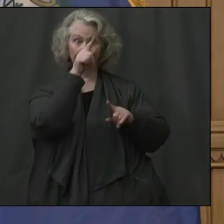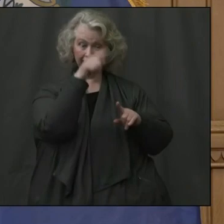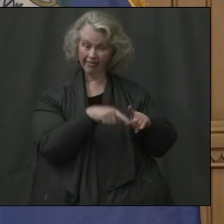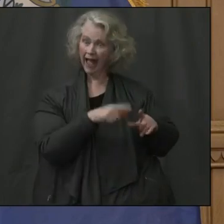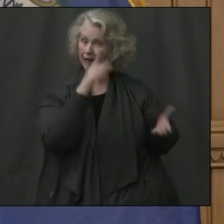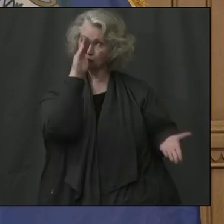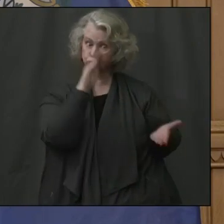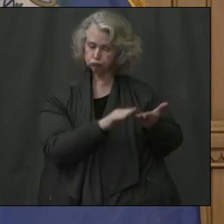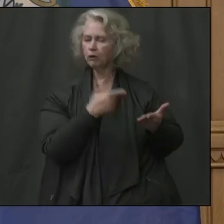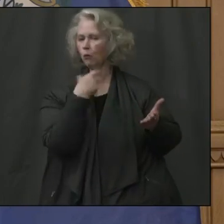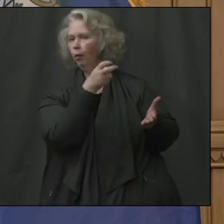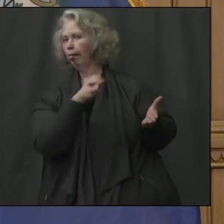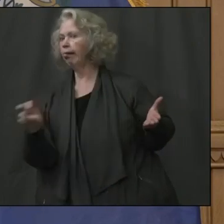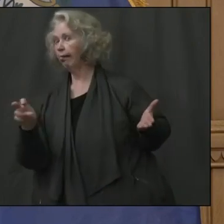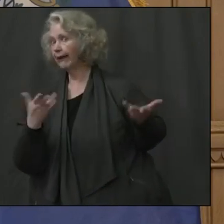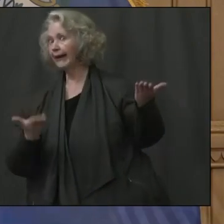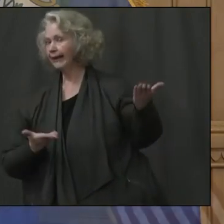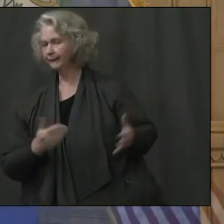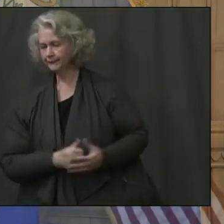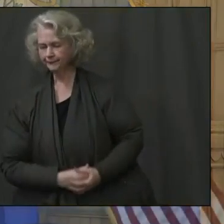Thank you everybody. Appreciate you being here.